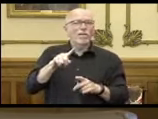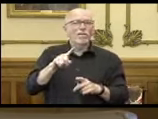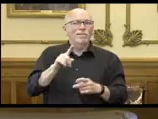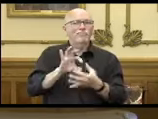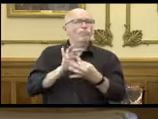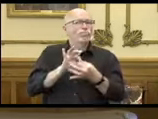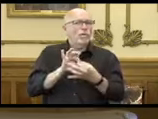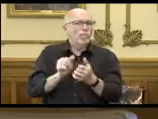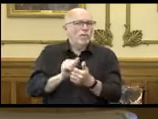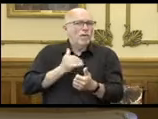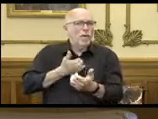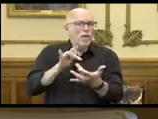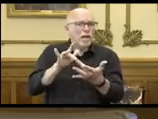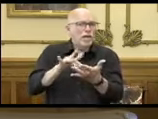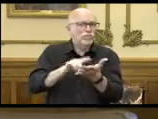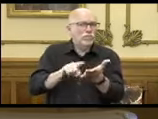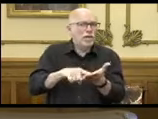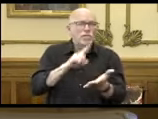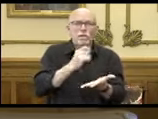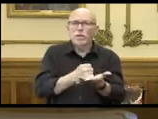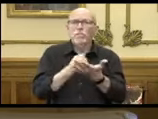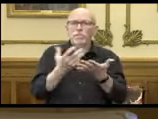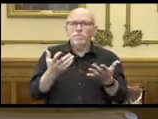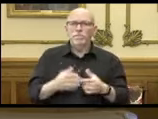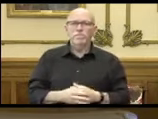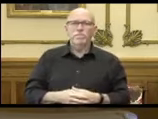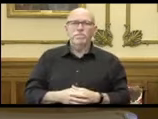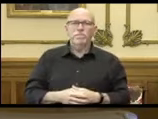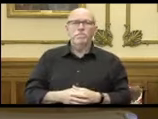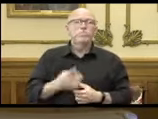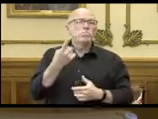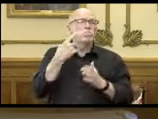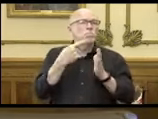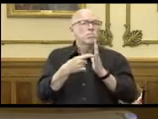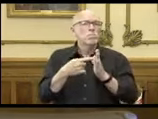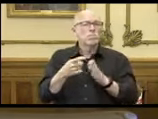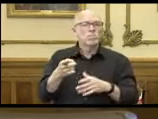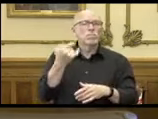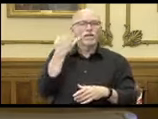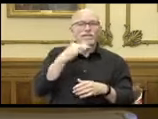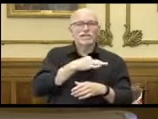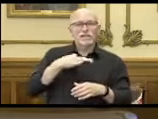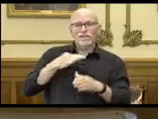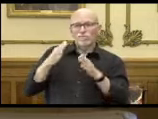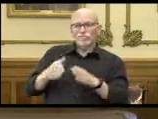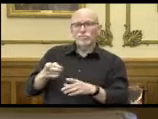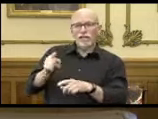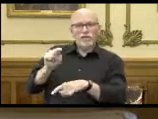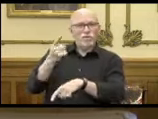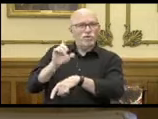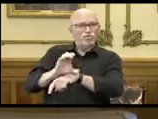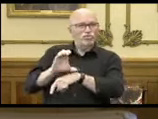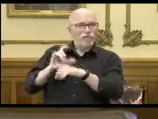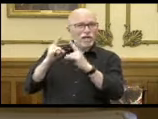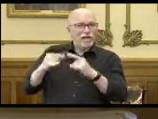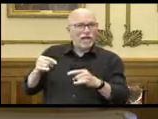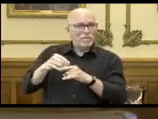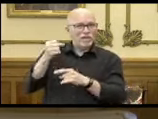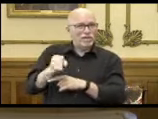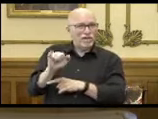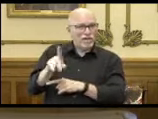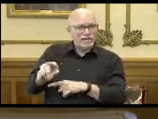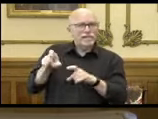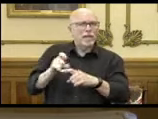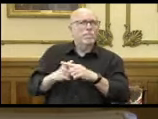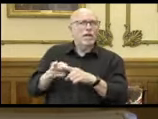cooperated with our contact tracers. For example, when a staffer tested positive at a church camp in southern Indiana,